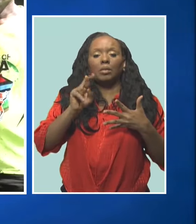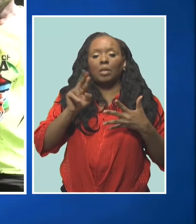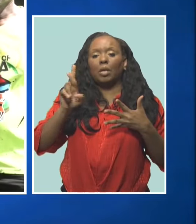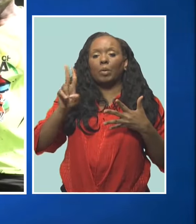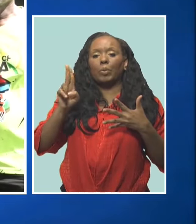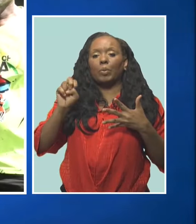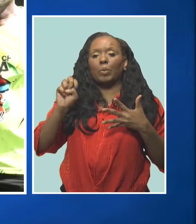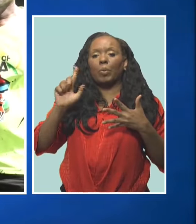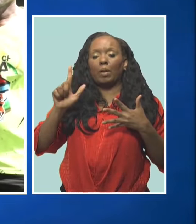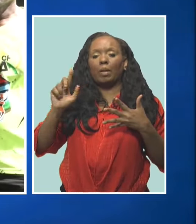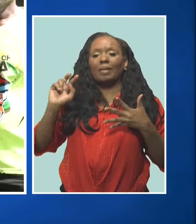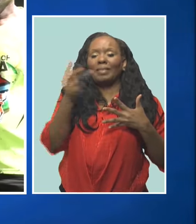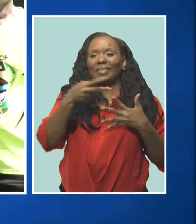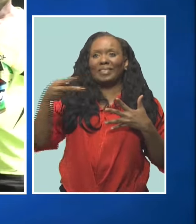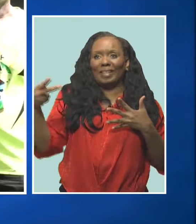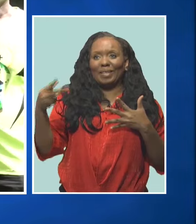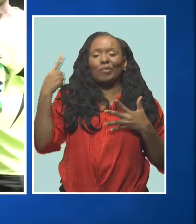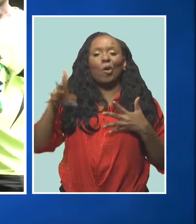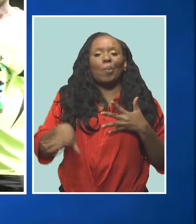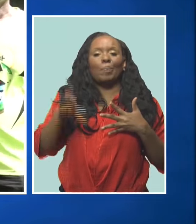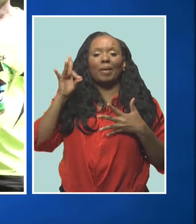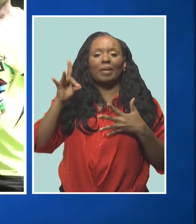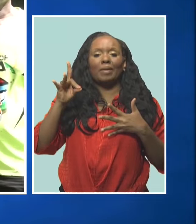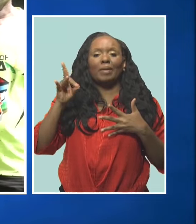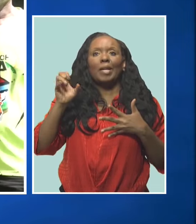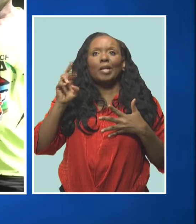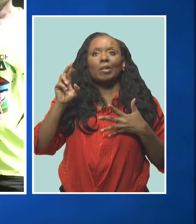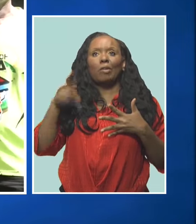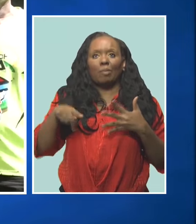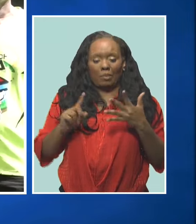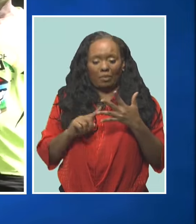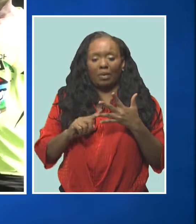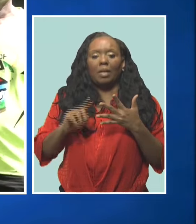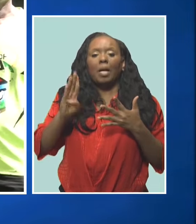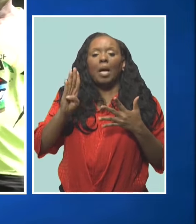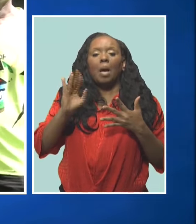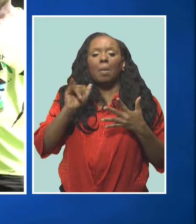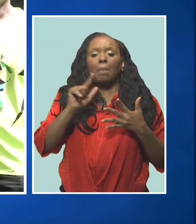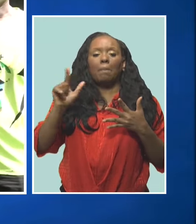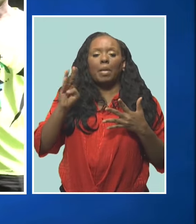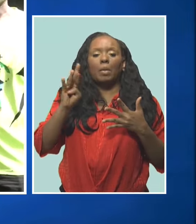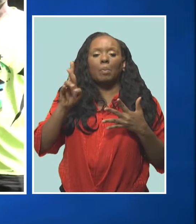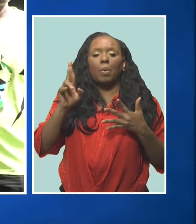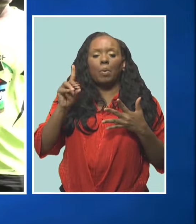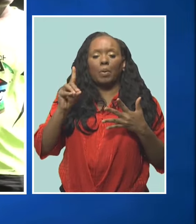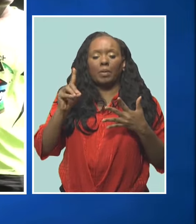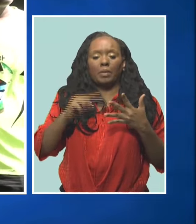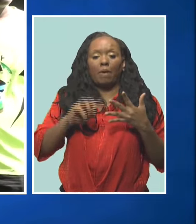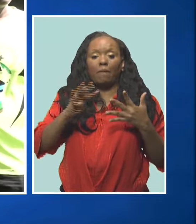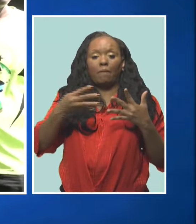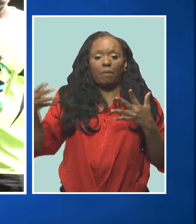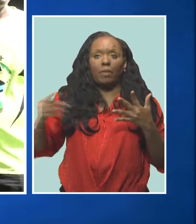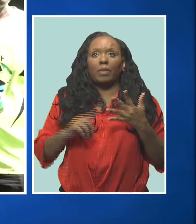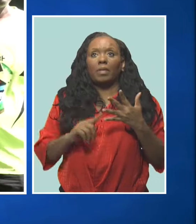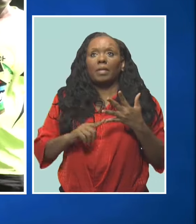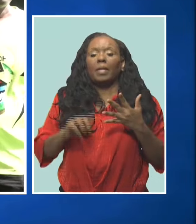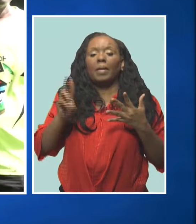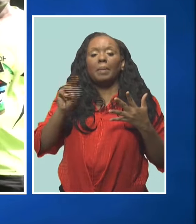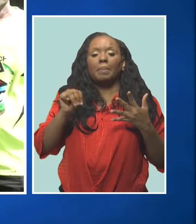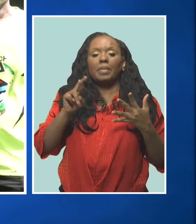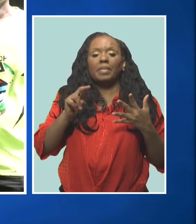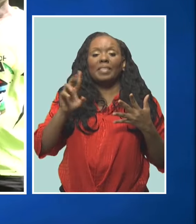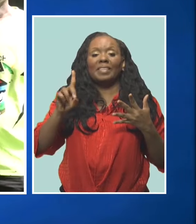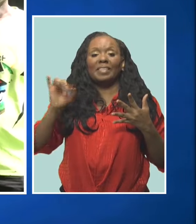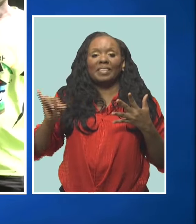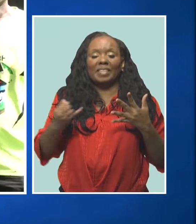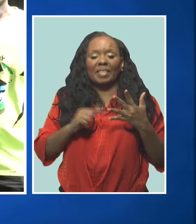courtesy garage picker-de-crop ahead of Billboard, who placed fourth, and Mr. DJ, who is the first blind man to make it